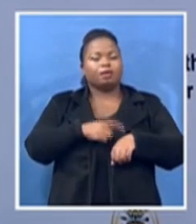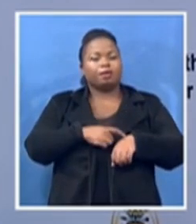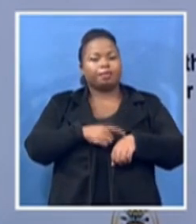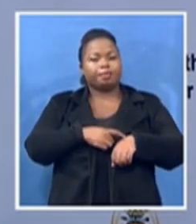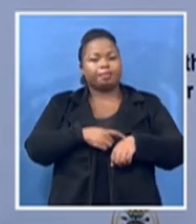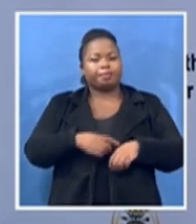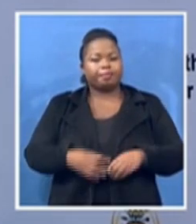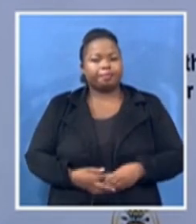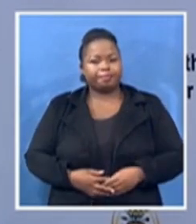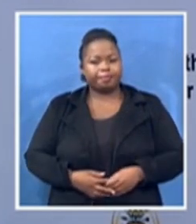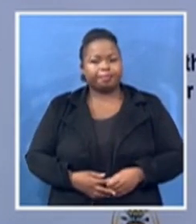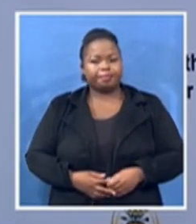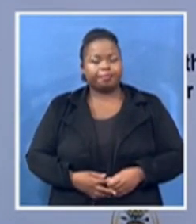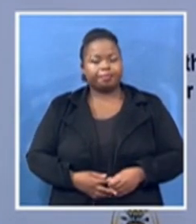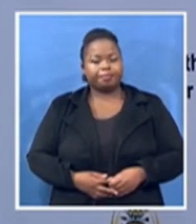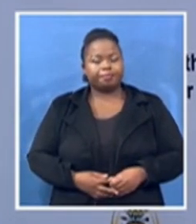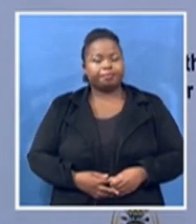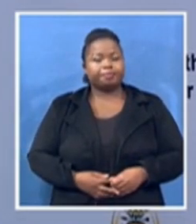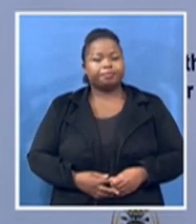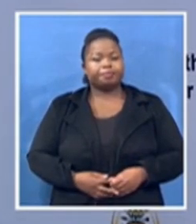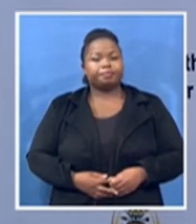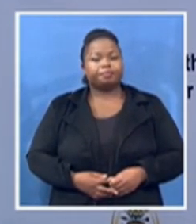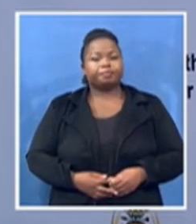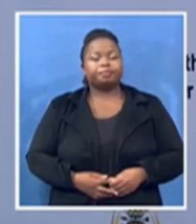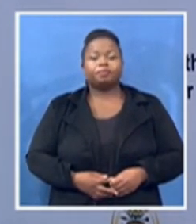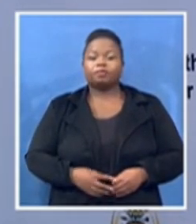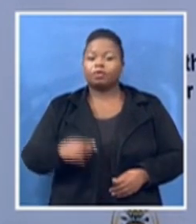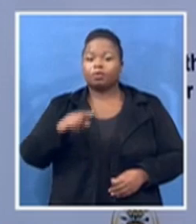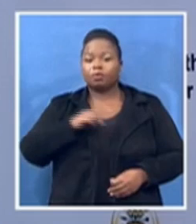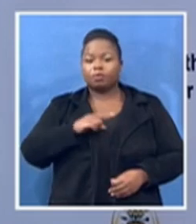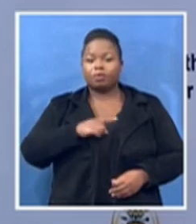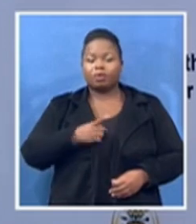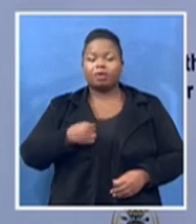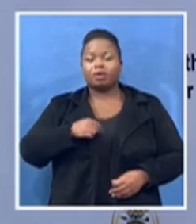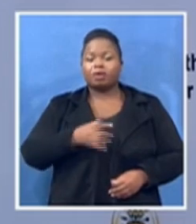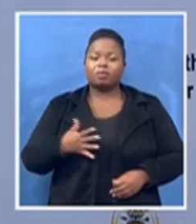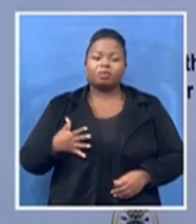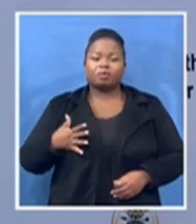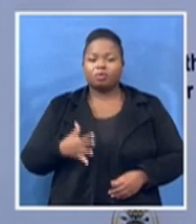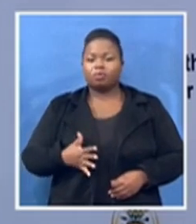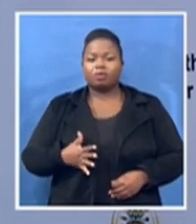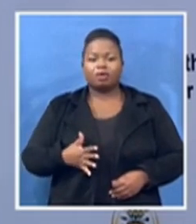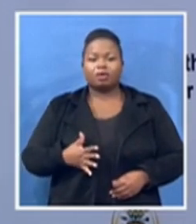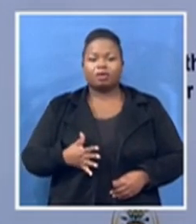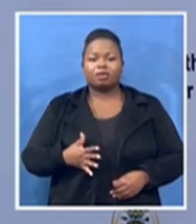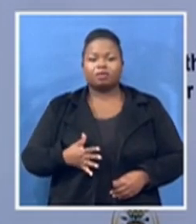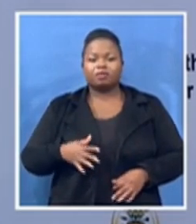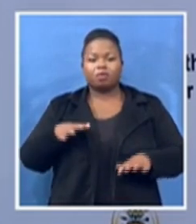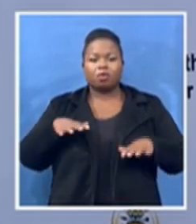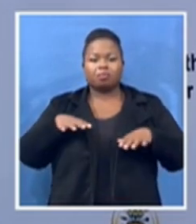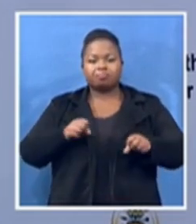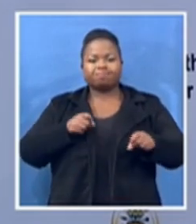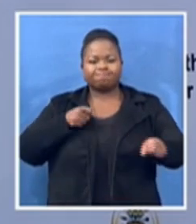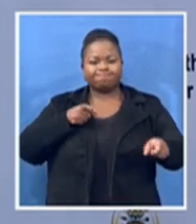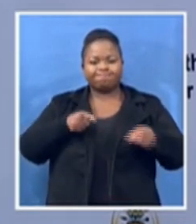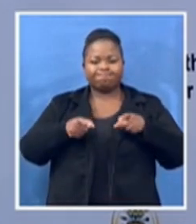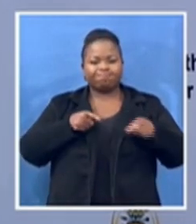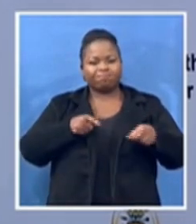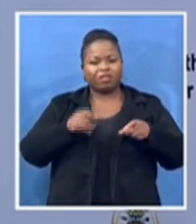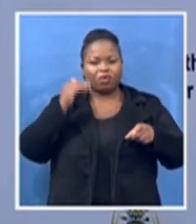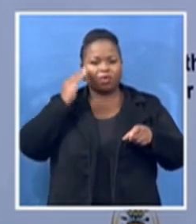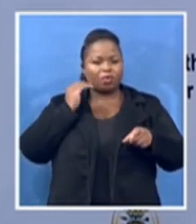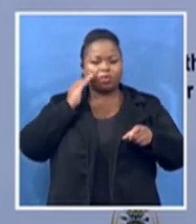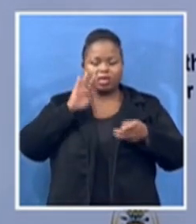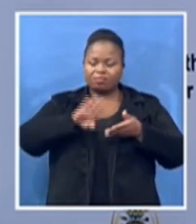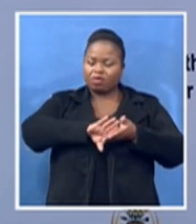call for decoloniality of our public space. Eh, through the symbols, national